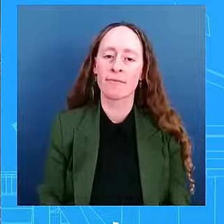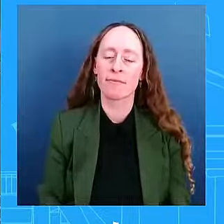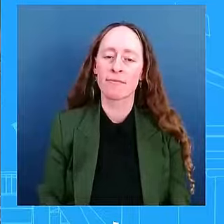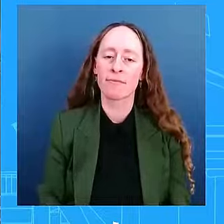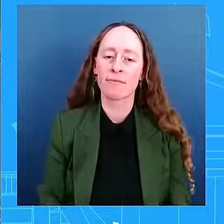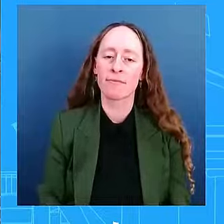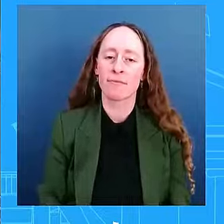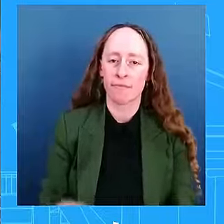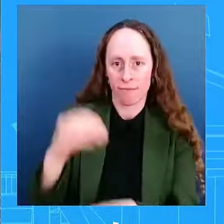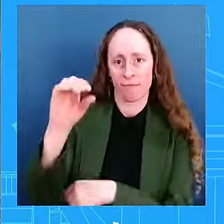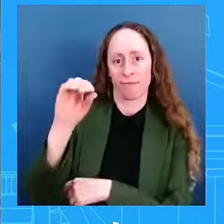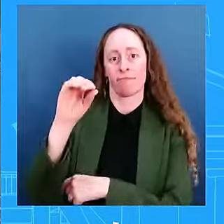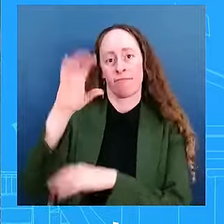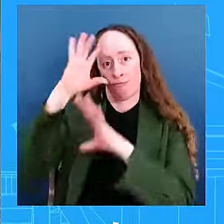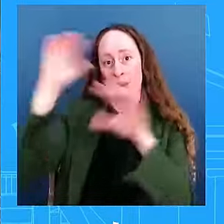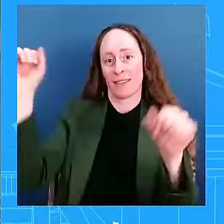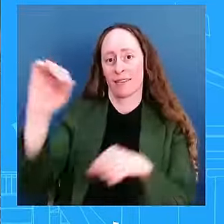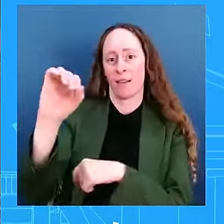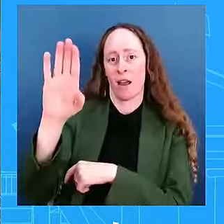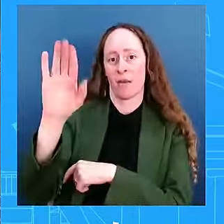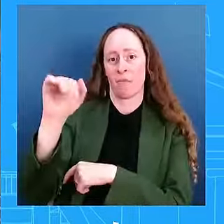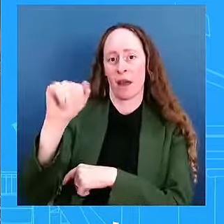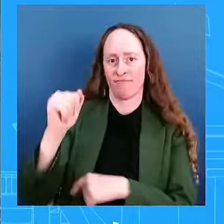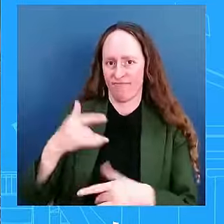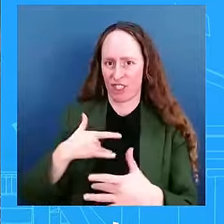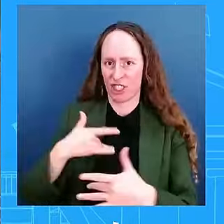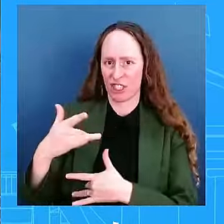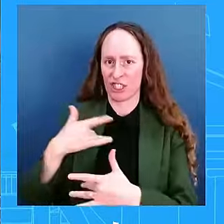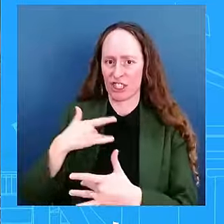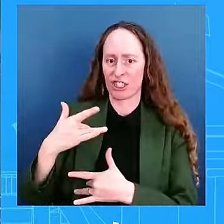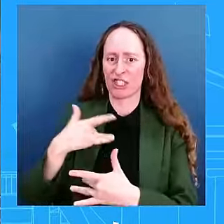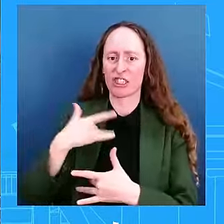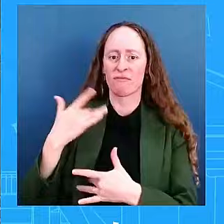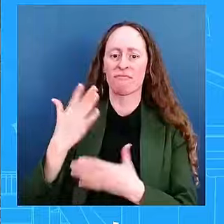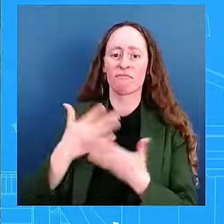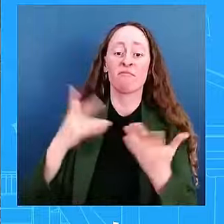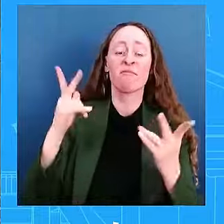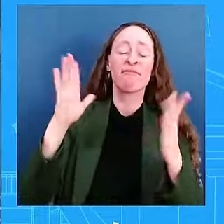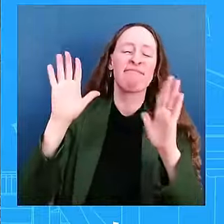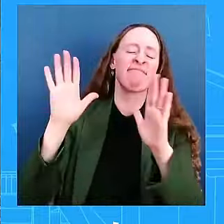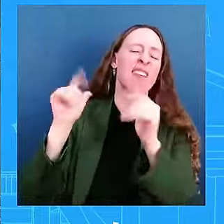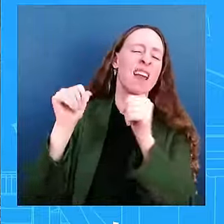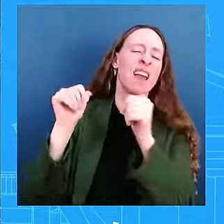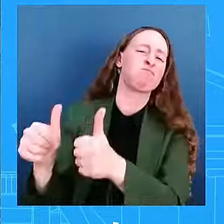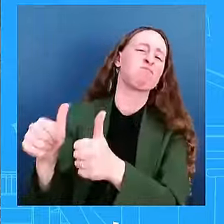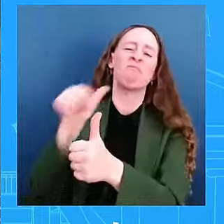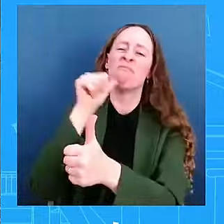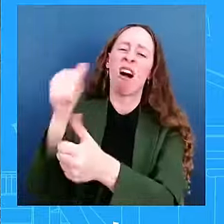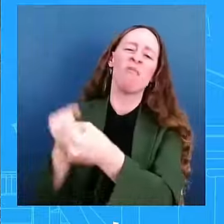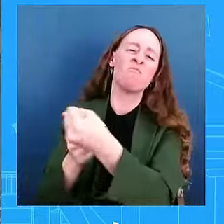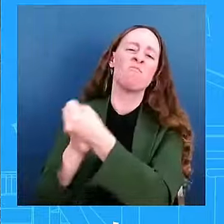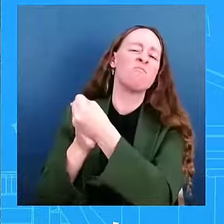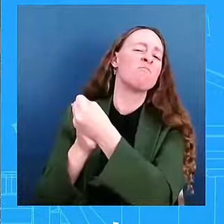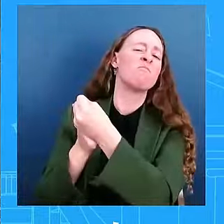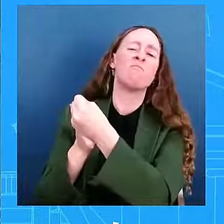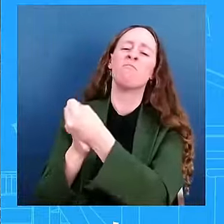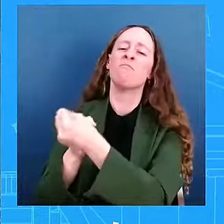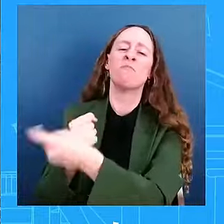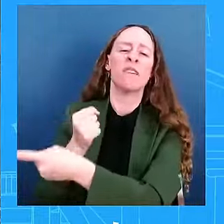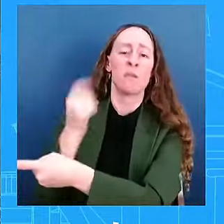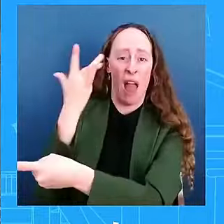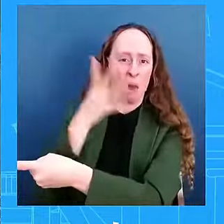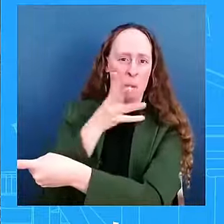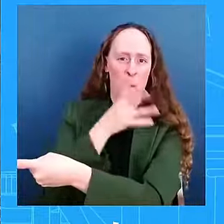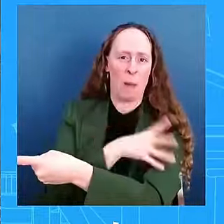trying to make excuses for not voting for a woman. I've heard that myself from a lot of voters out on the campaign trail. I understand you can't talk about politics in the campaign, but